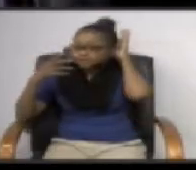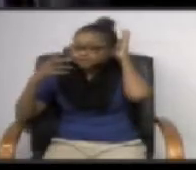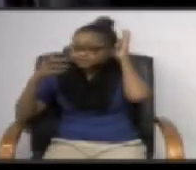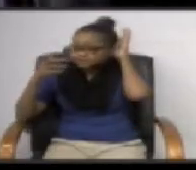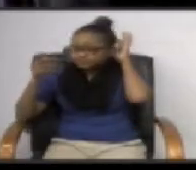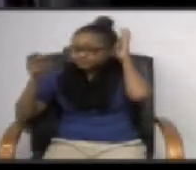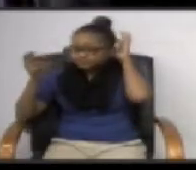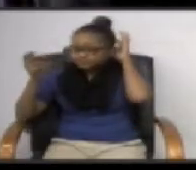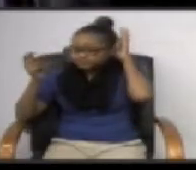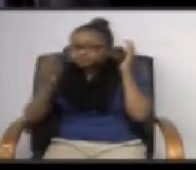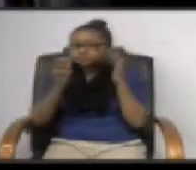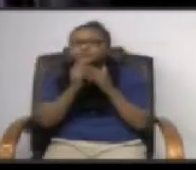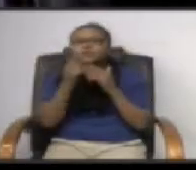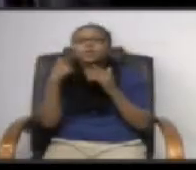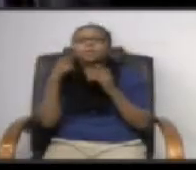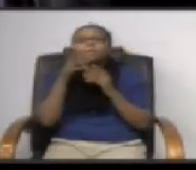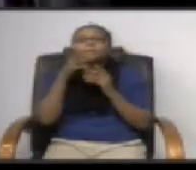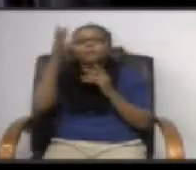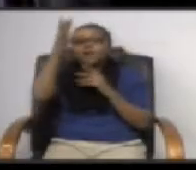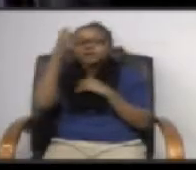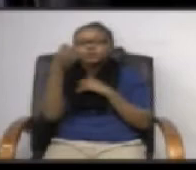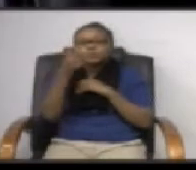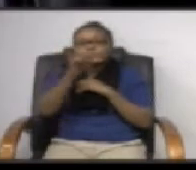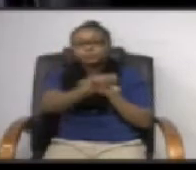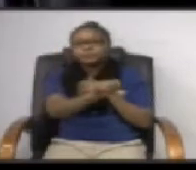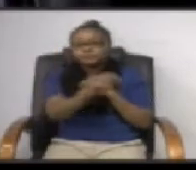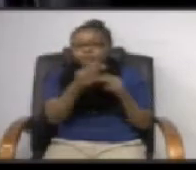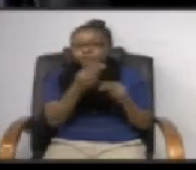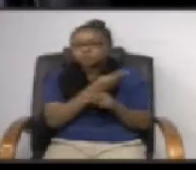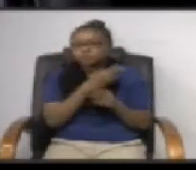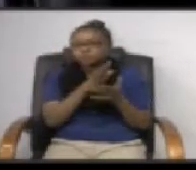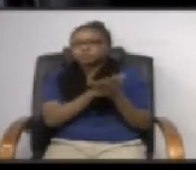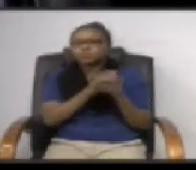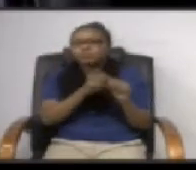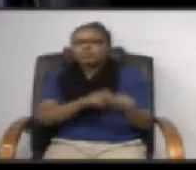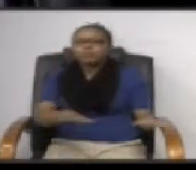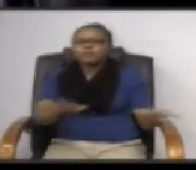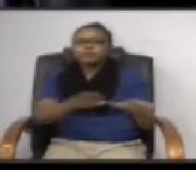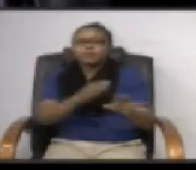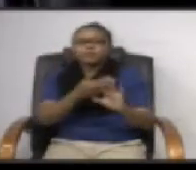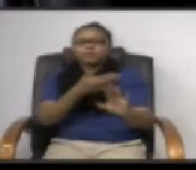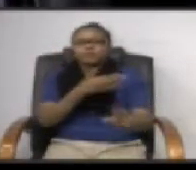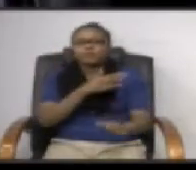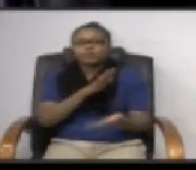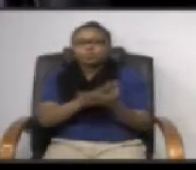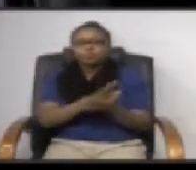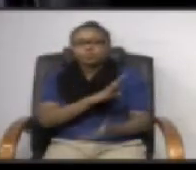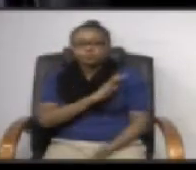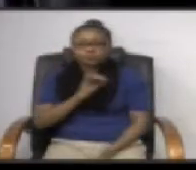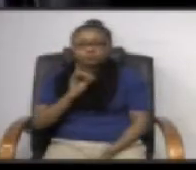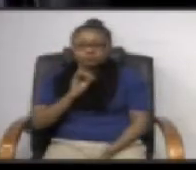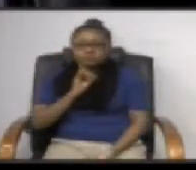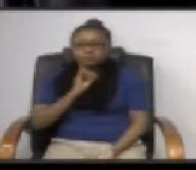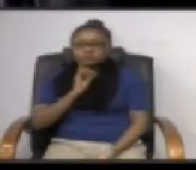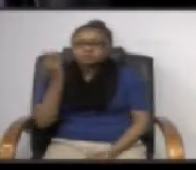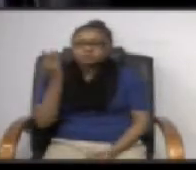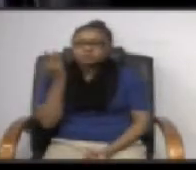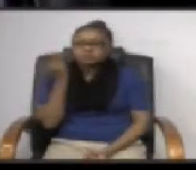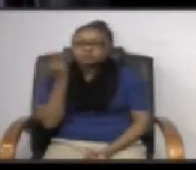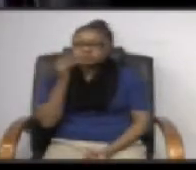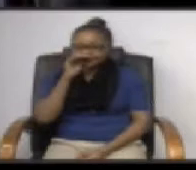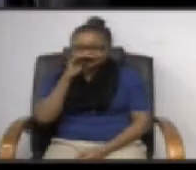including when parents opposed to the use of school property appear before the school board at an information